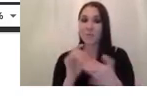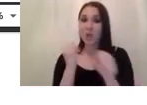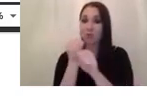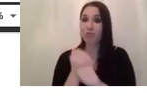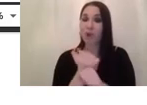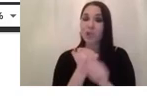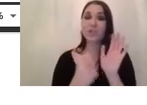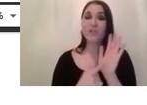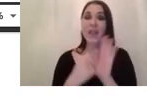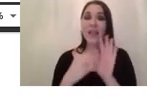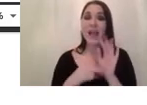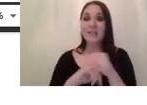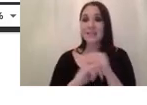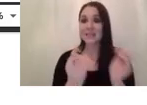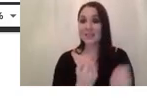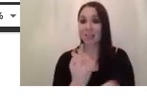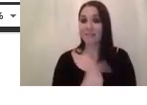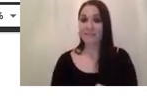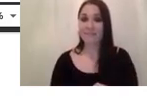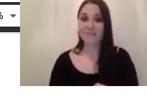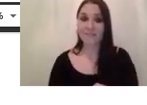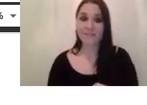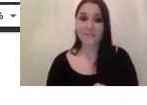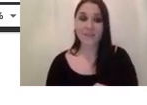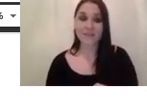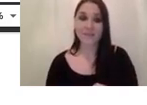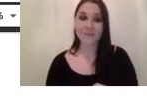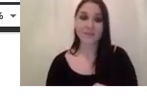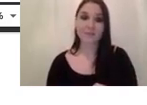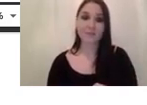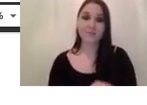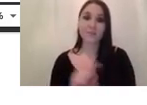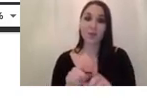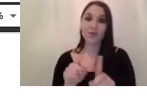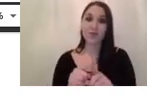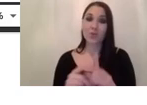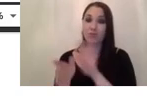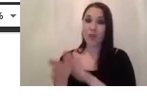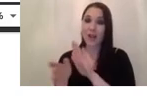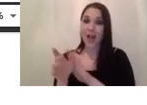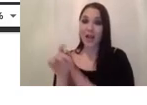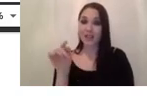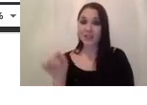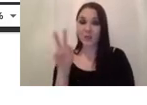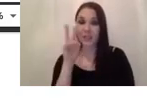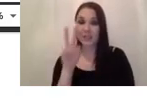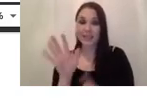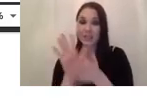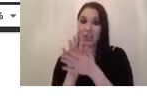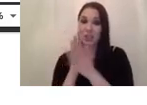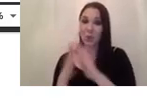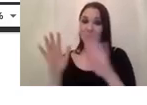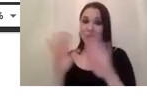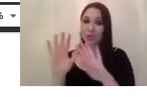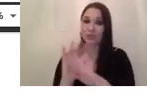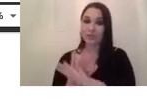itself um also in the right hand side you can see the distortion versus um image height so this